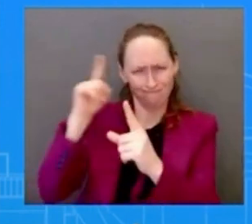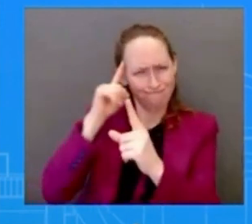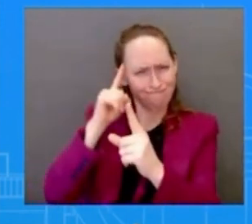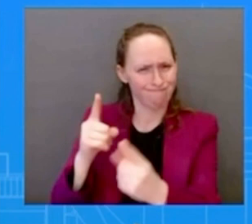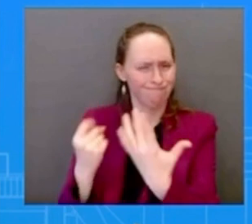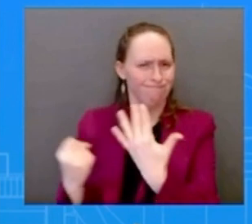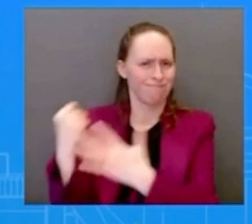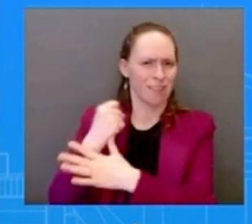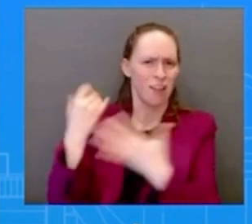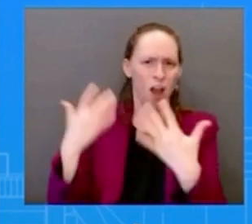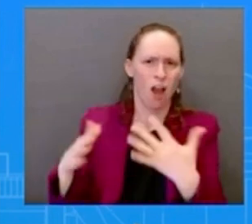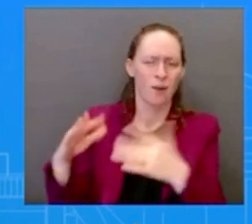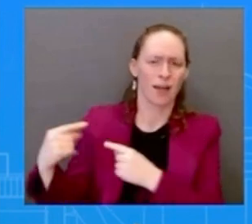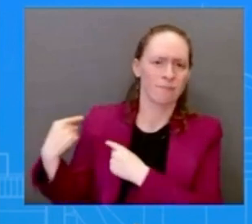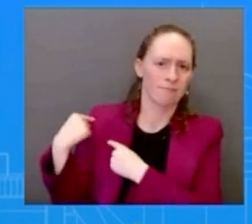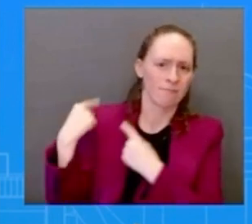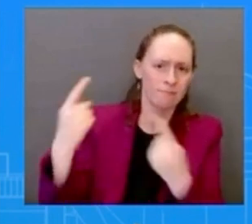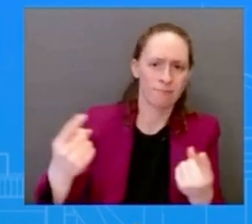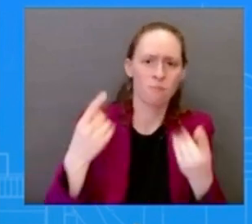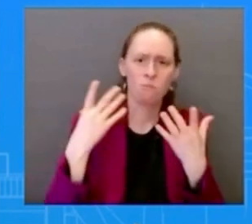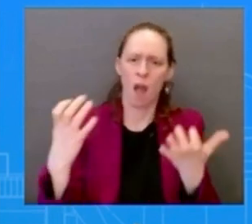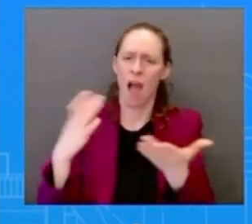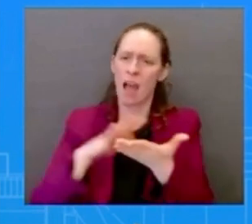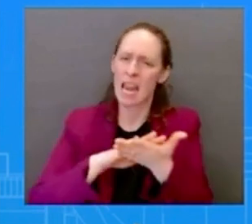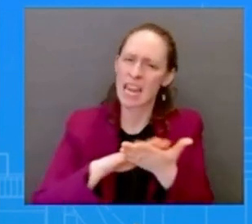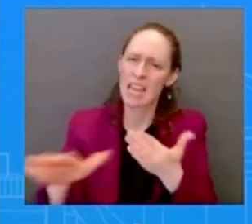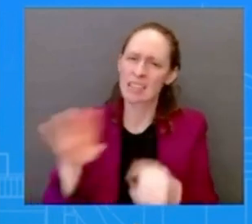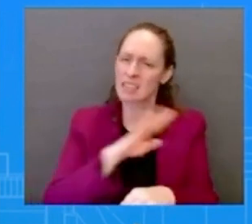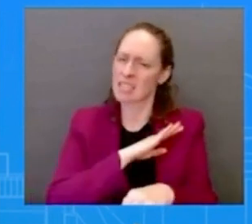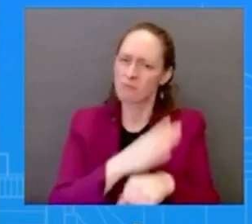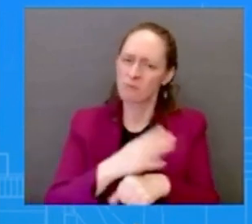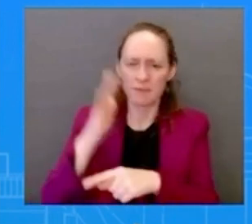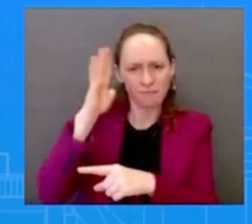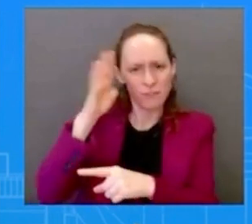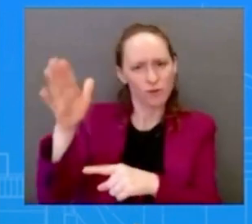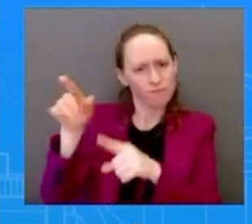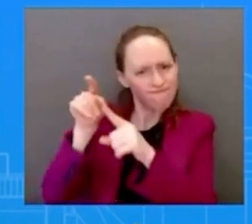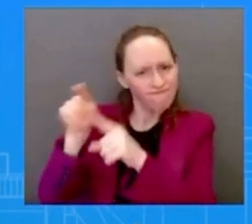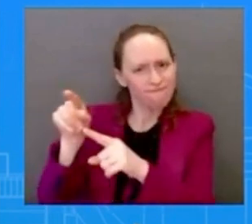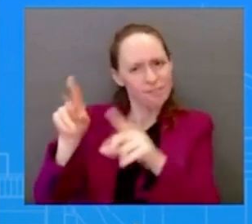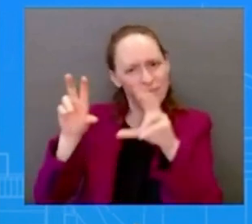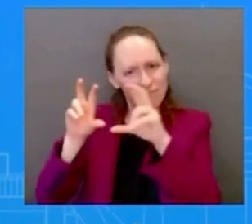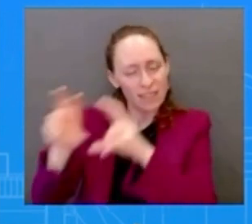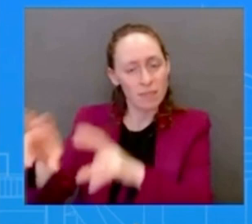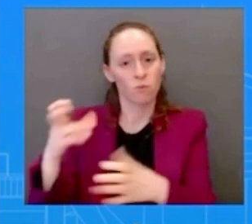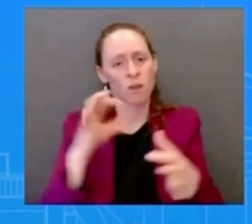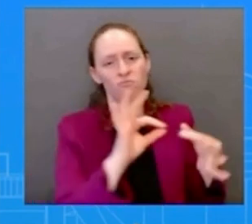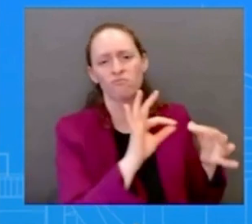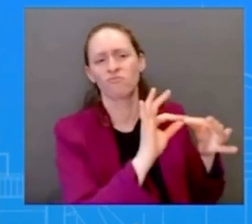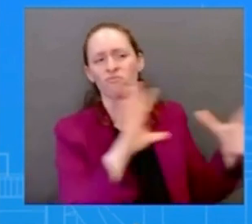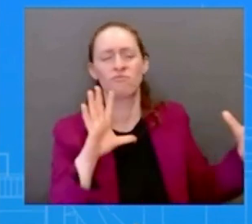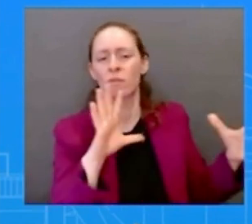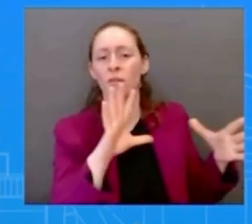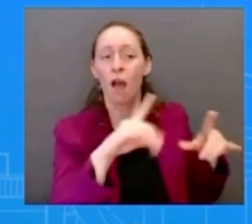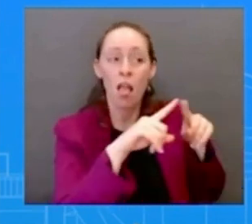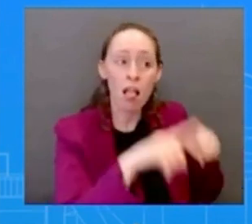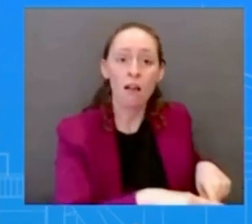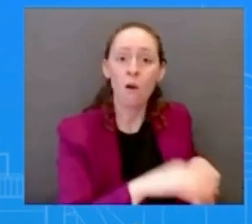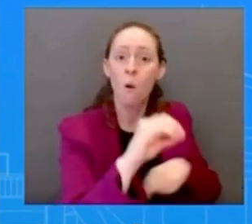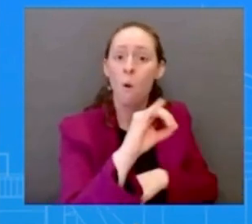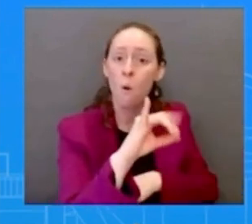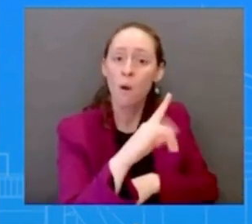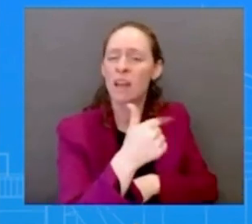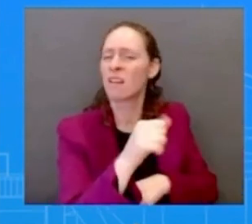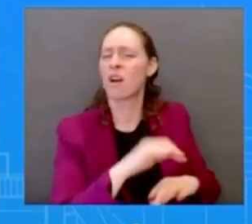costs down reducing america's resilience on oil and finally putting us back on track to meet our clean energy projects